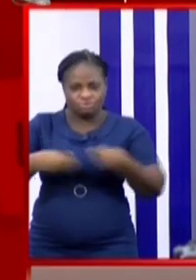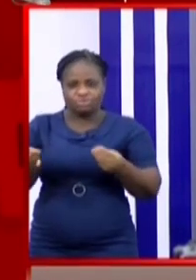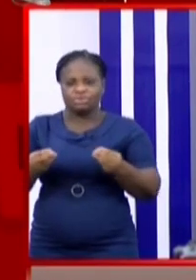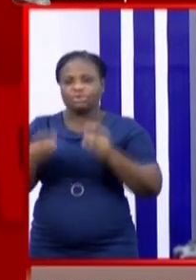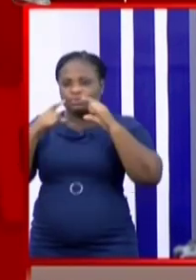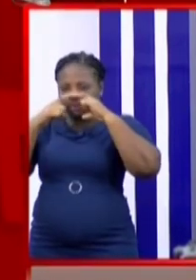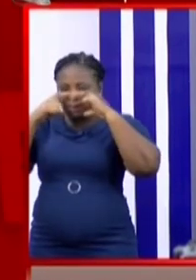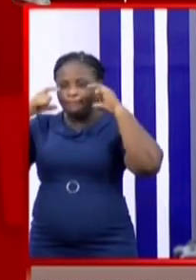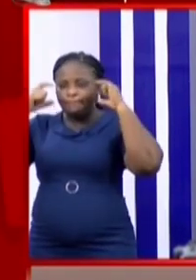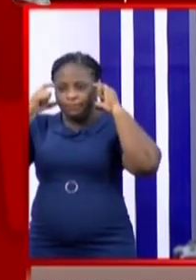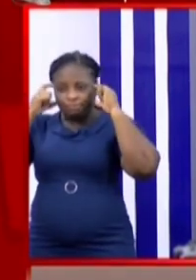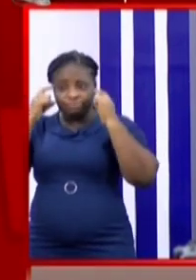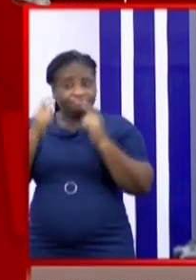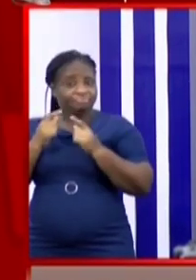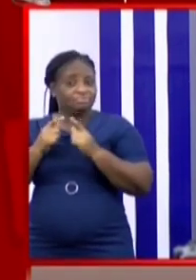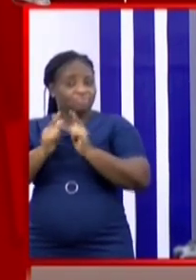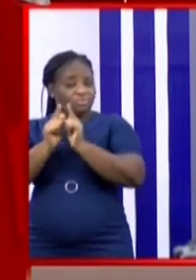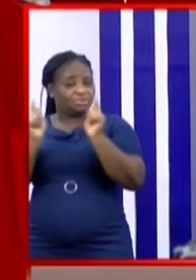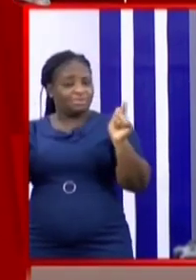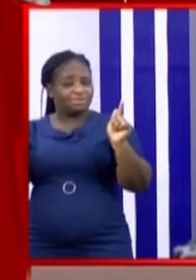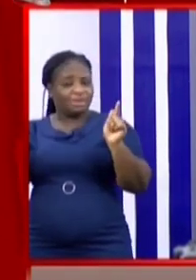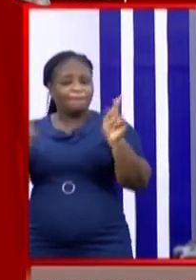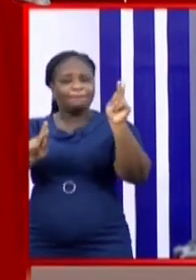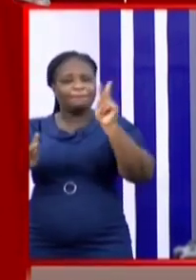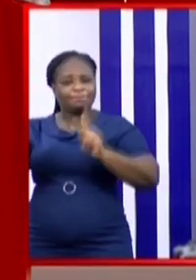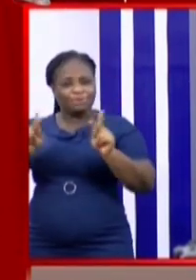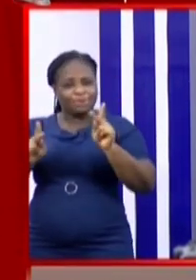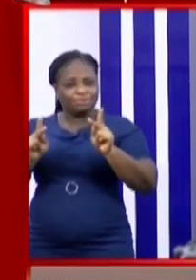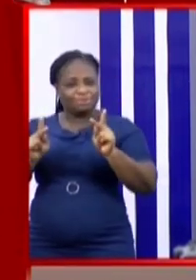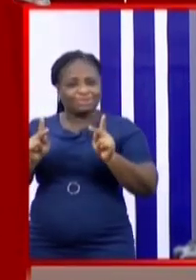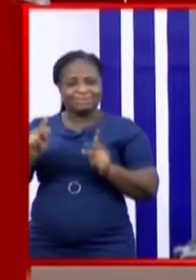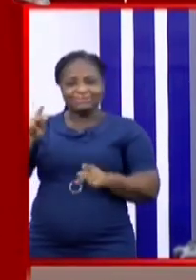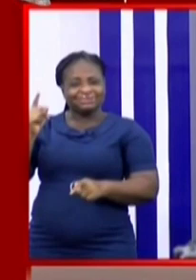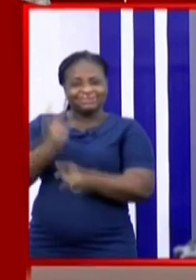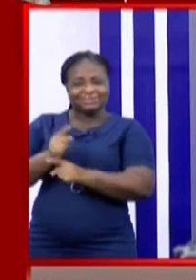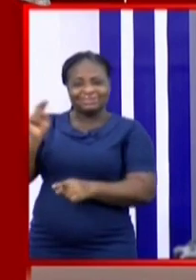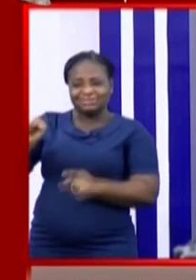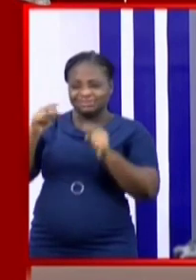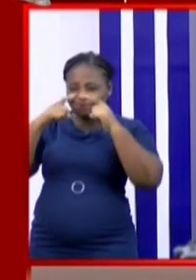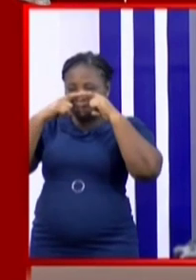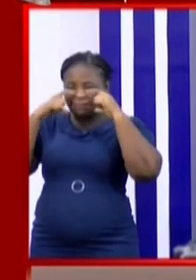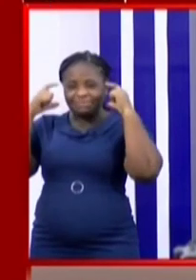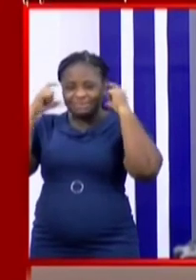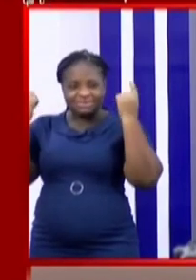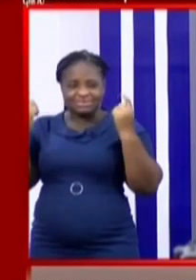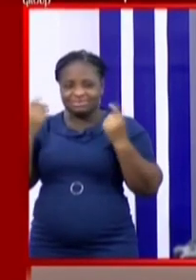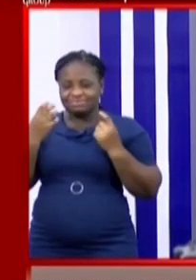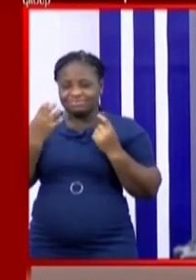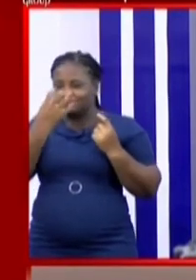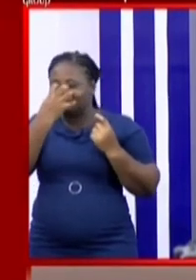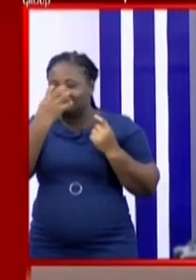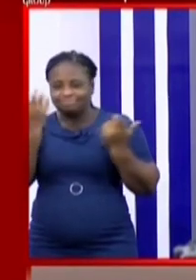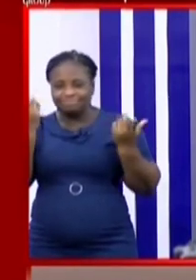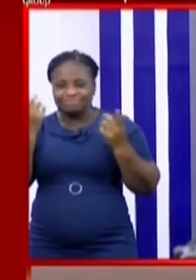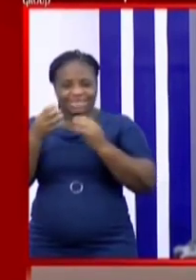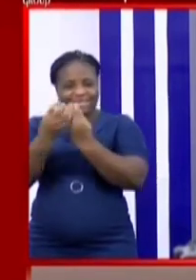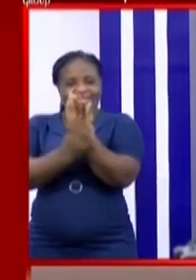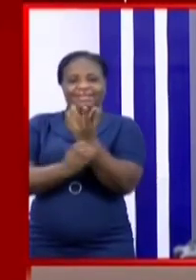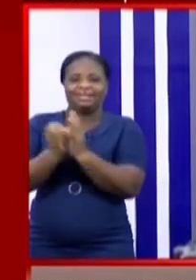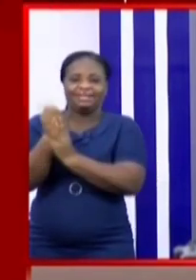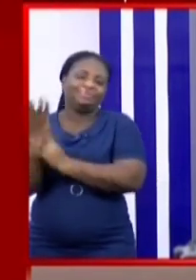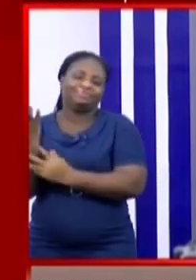masks. Generally, majority of our people will just need masks, nose masks and gloves